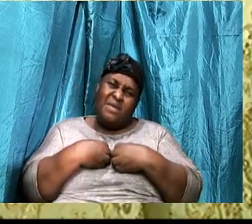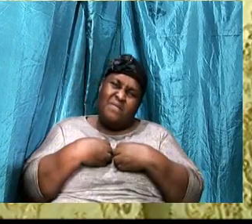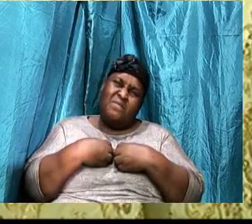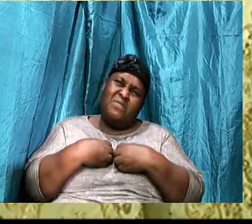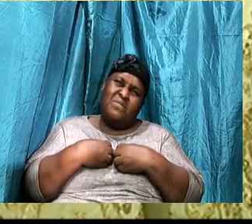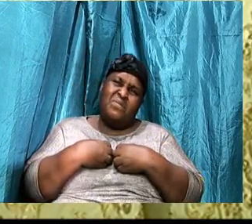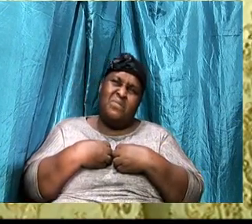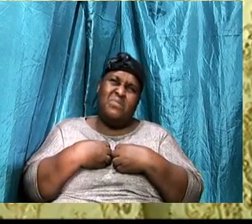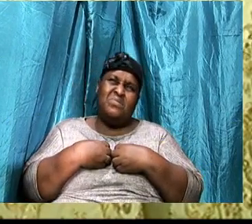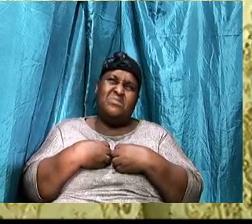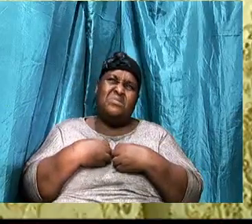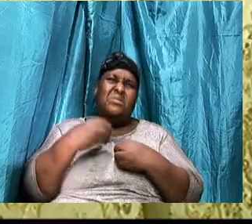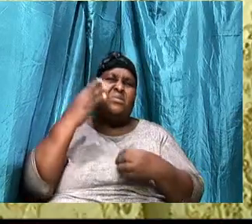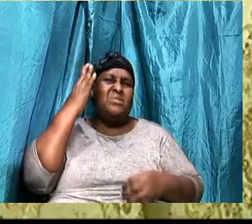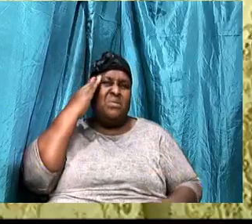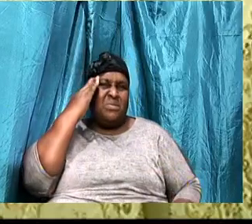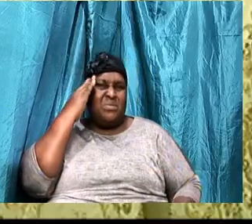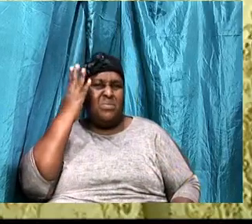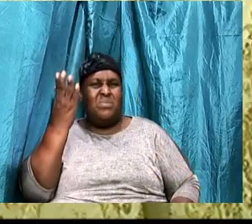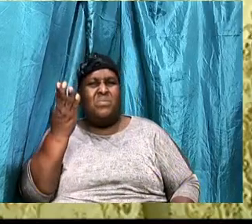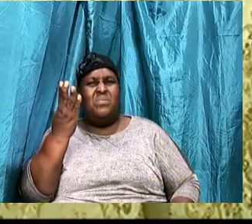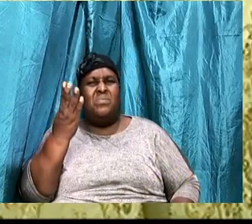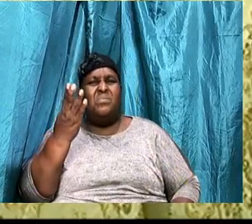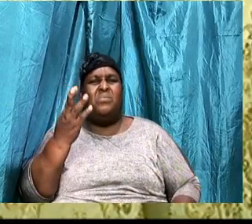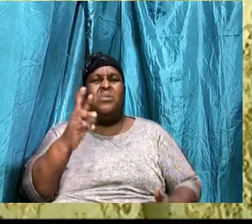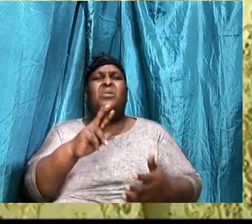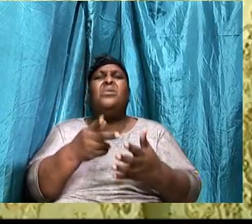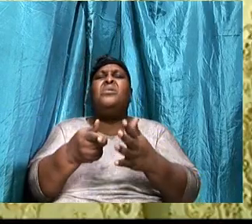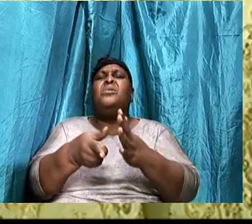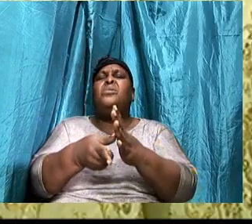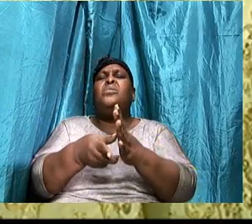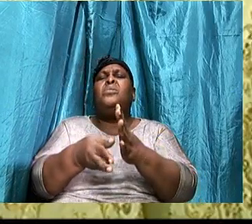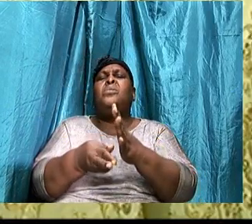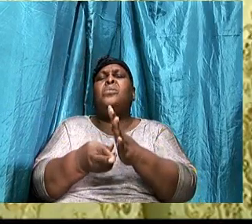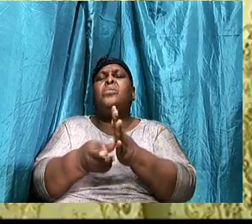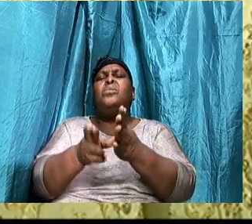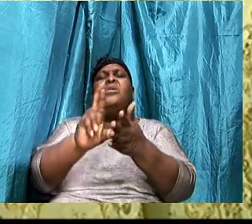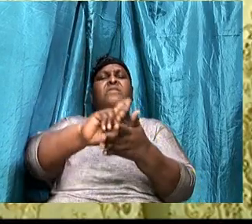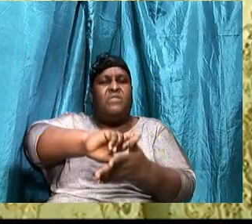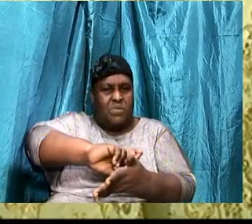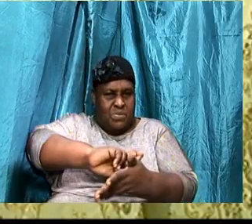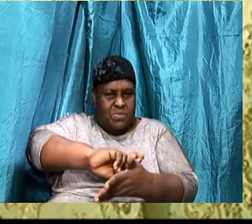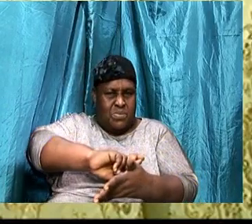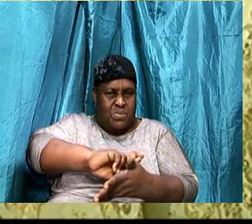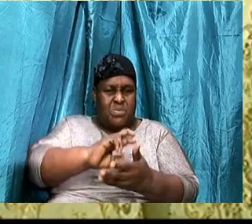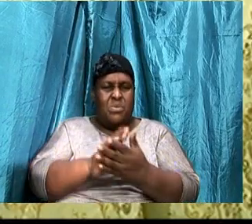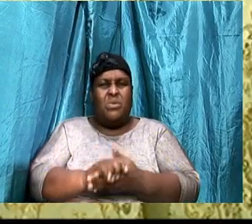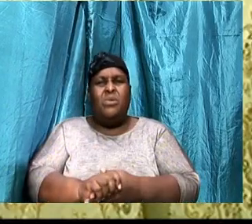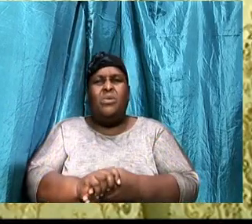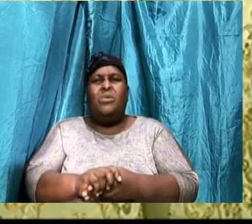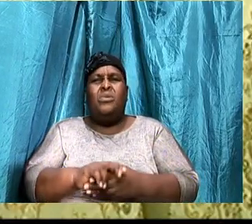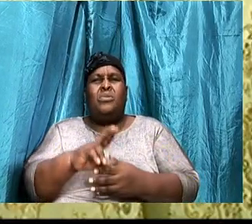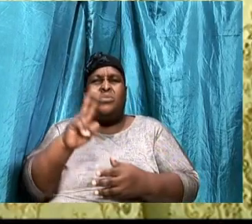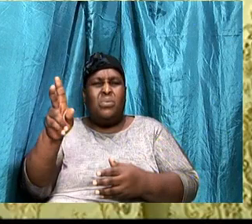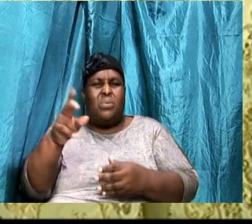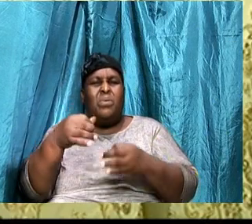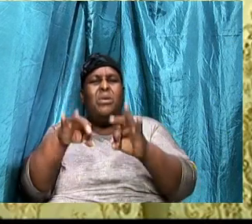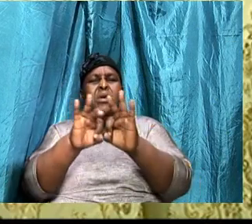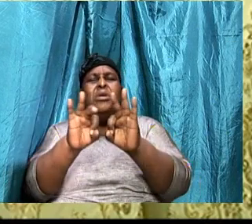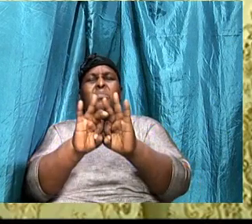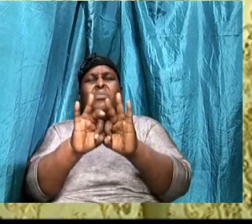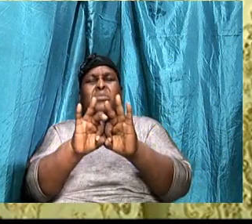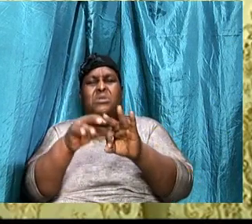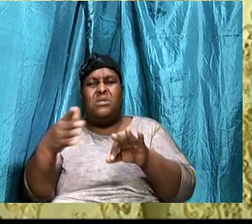the enemy is. I'm still doing some recap. We said last week that we needed to look at two main points. And one is,